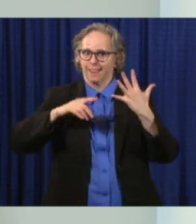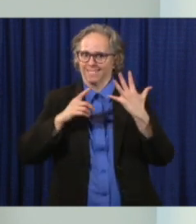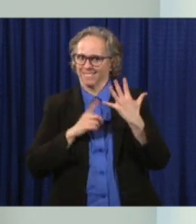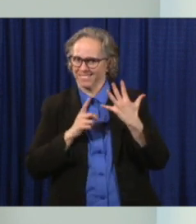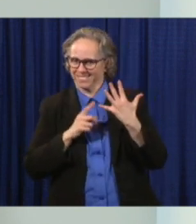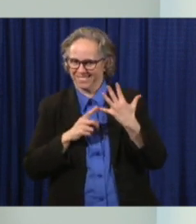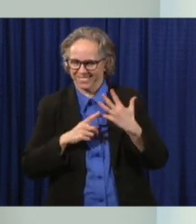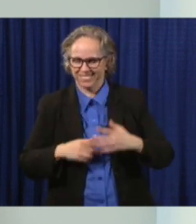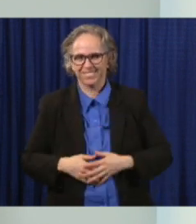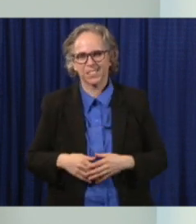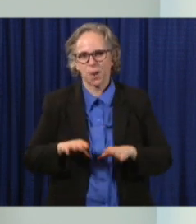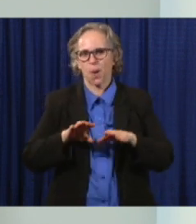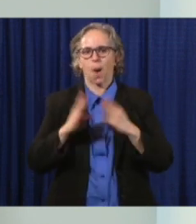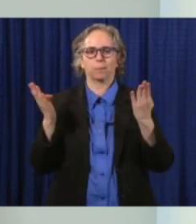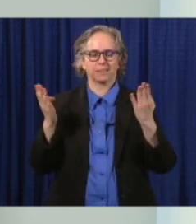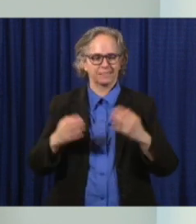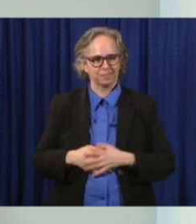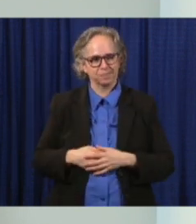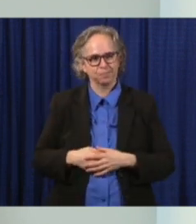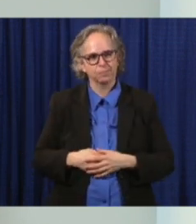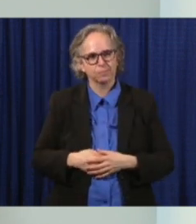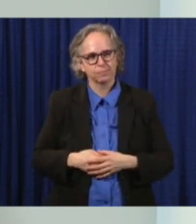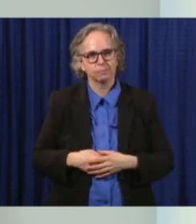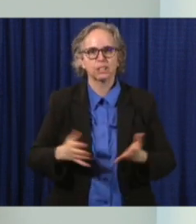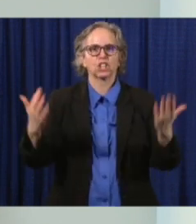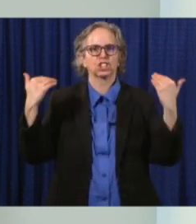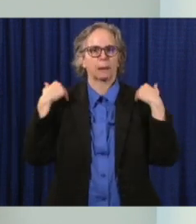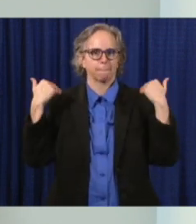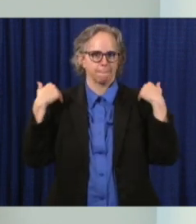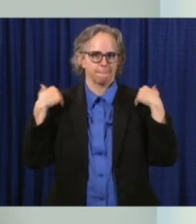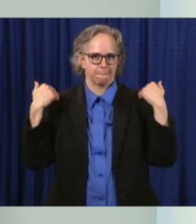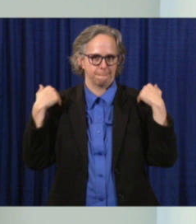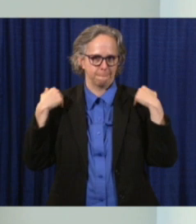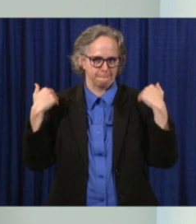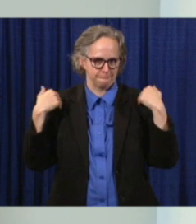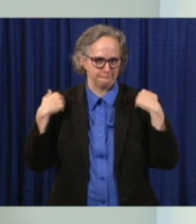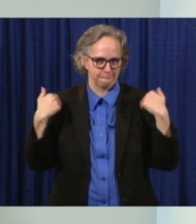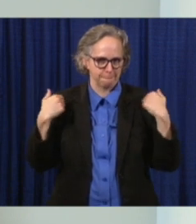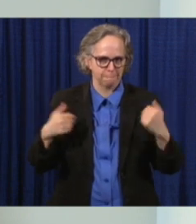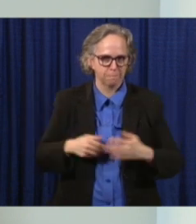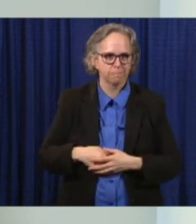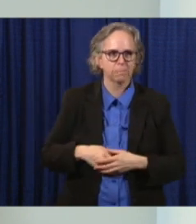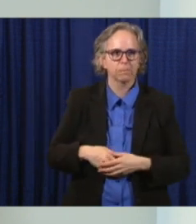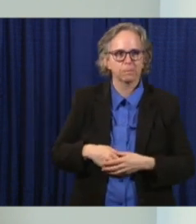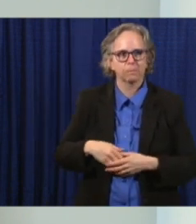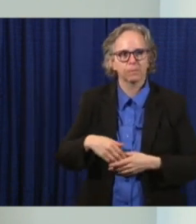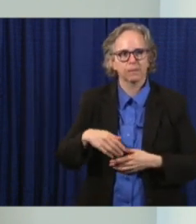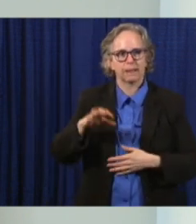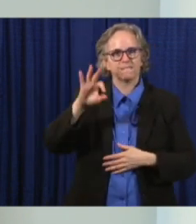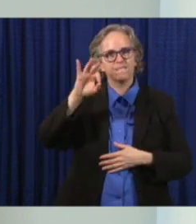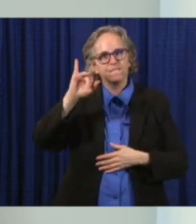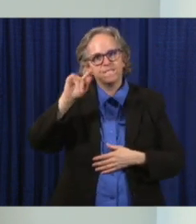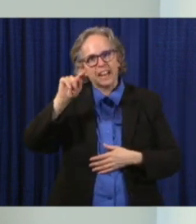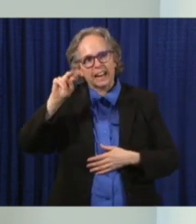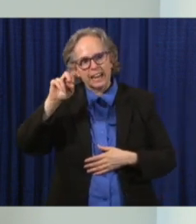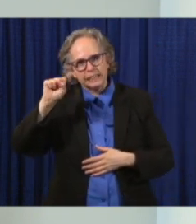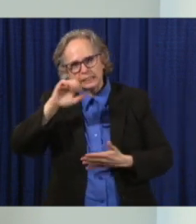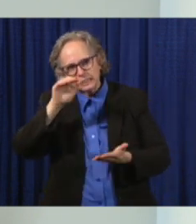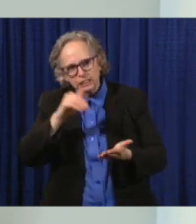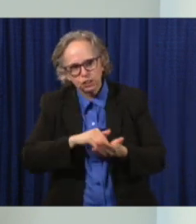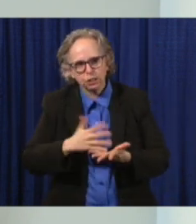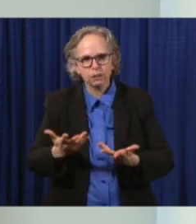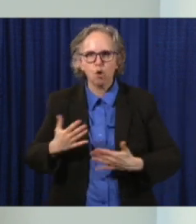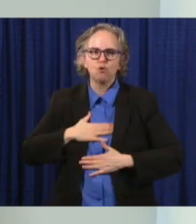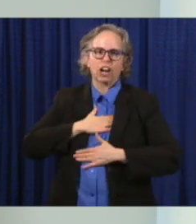have to do with gyms and fitness centers, recreation centers, dance